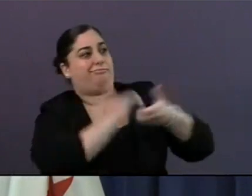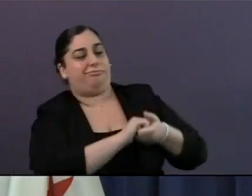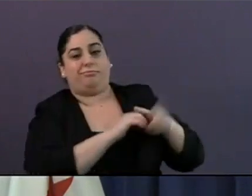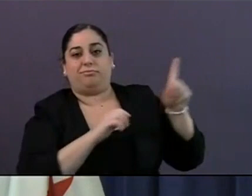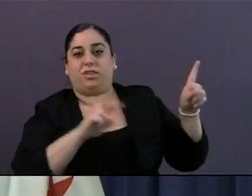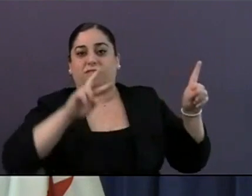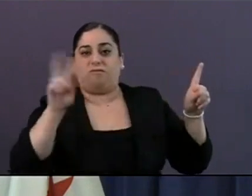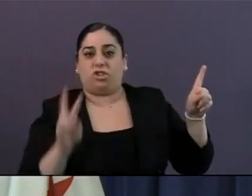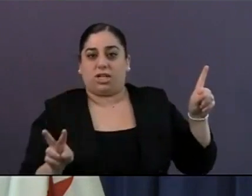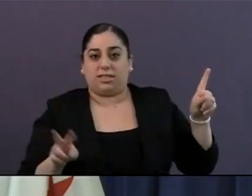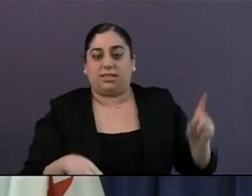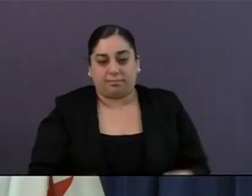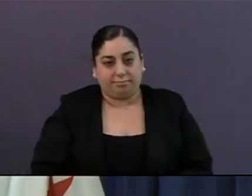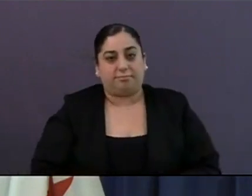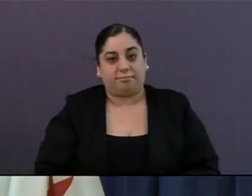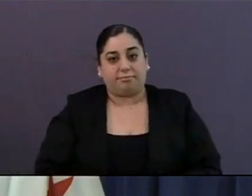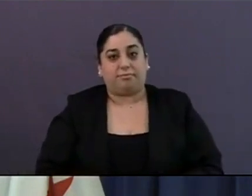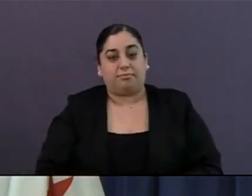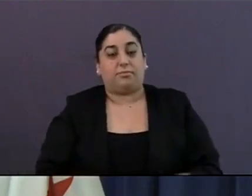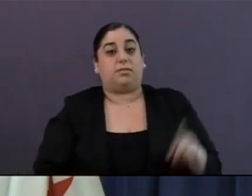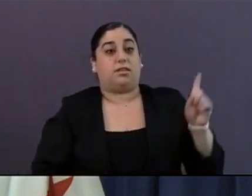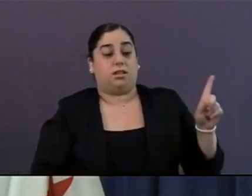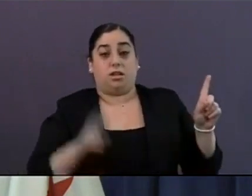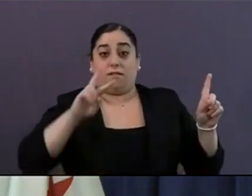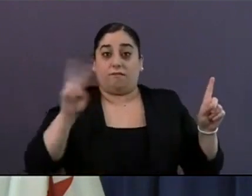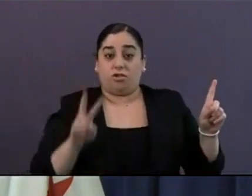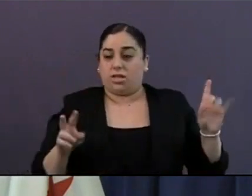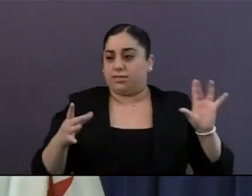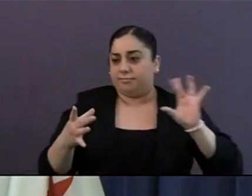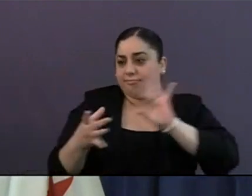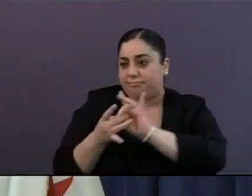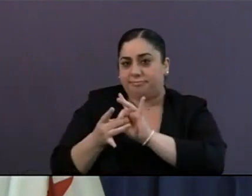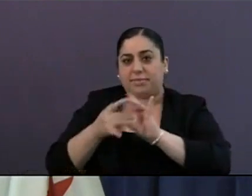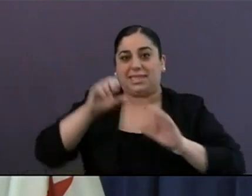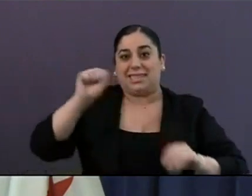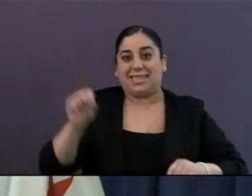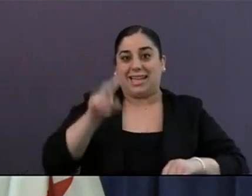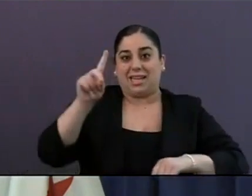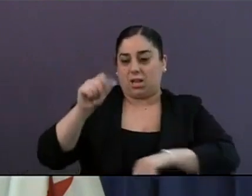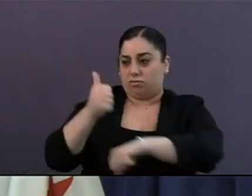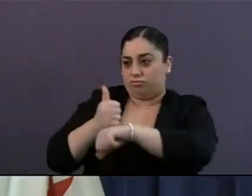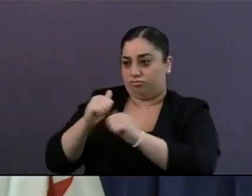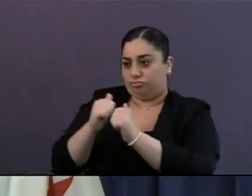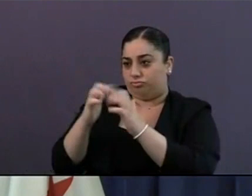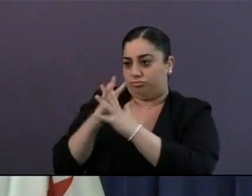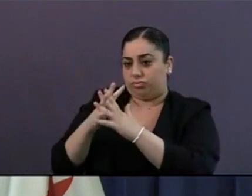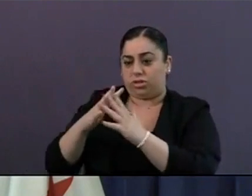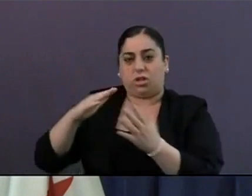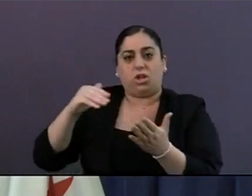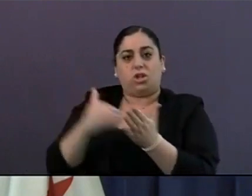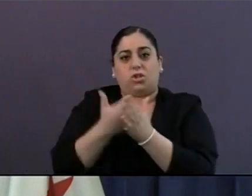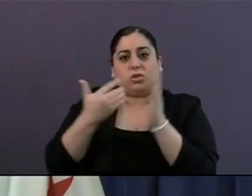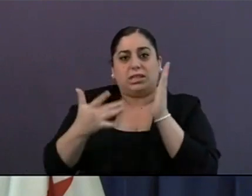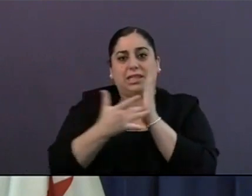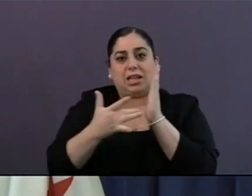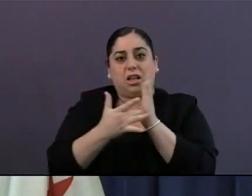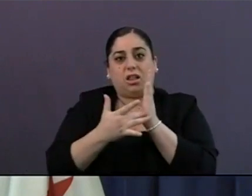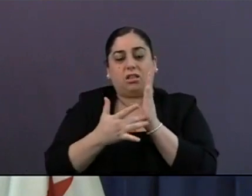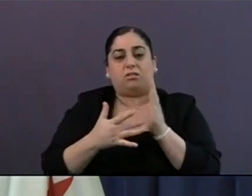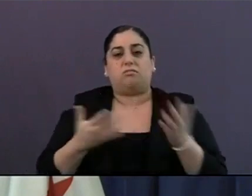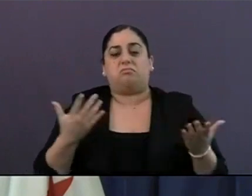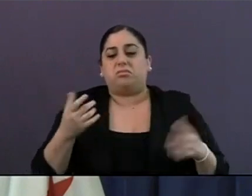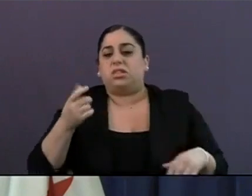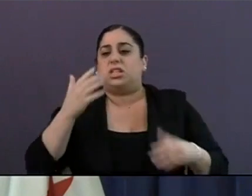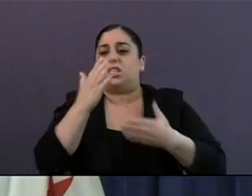of cities across the country to launch this technology, and we're getting it at a time where demand for reliable